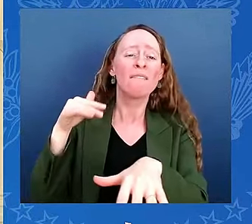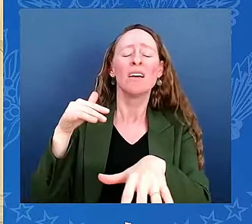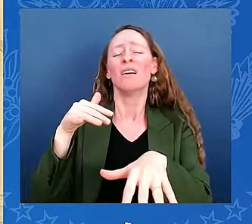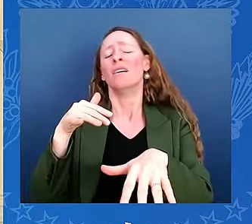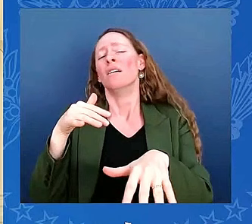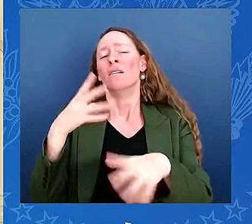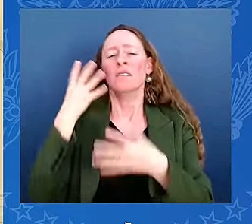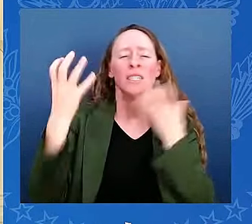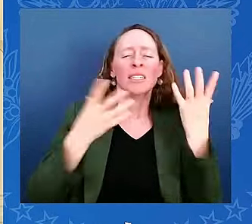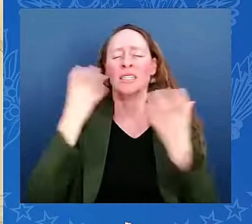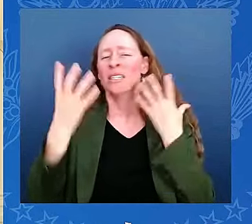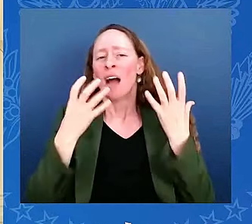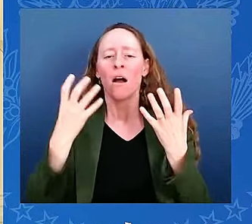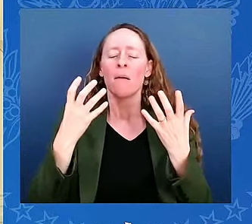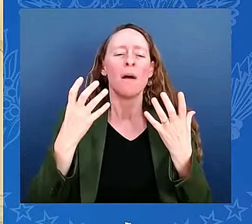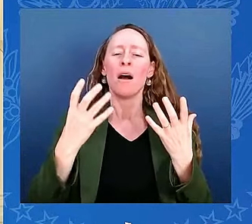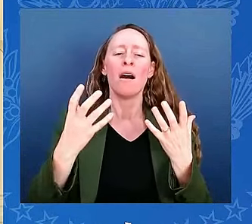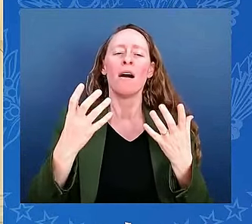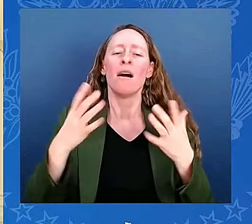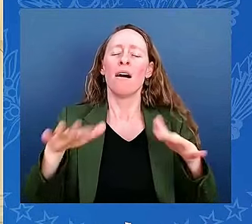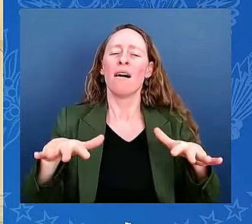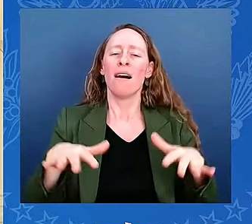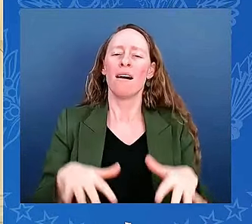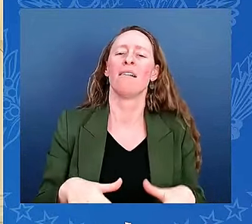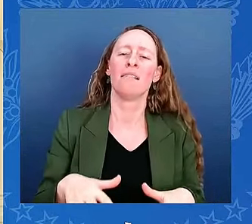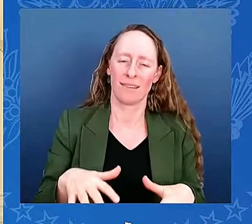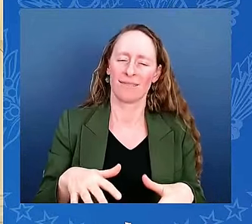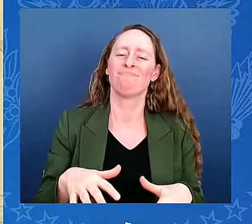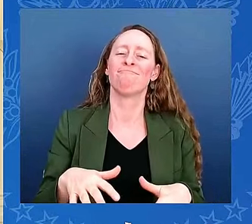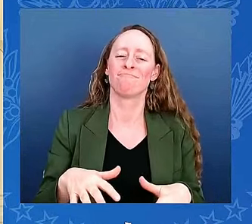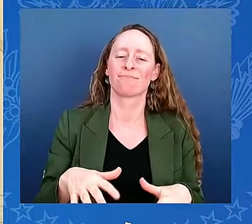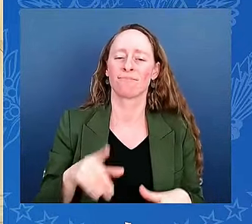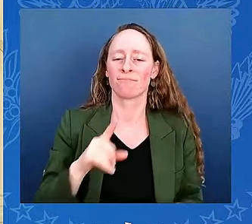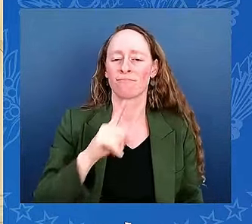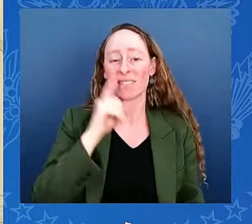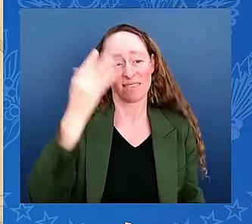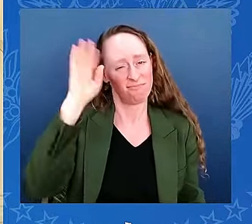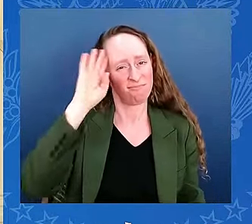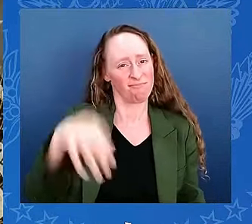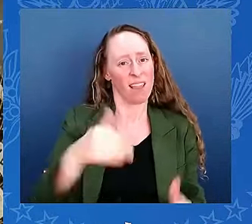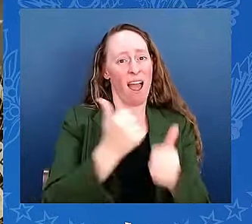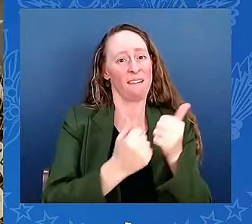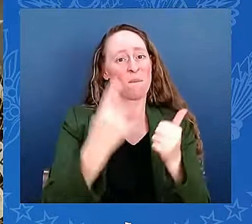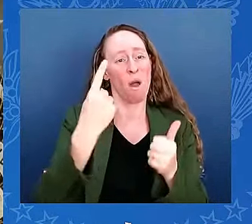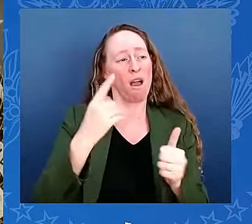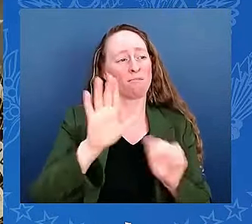we create the kind of world that we want for ourselves and for our children.